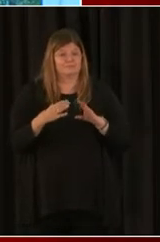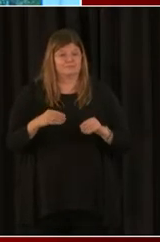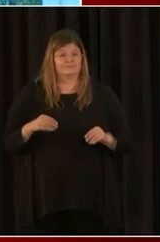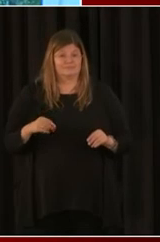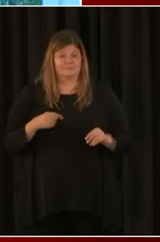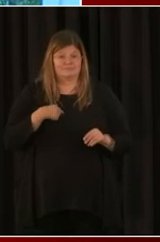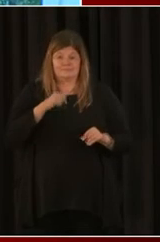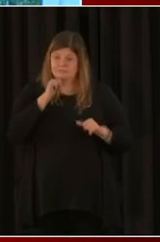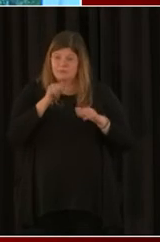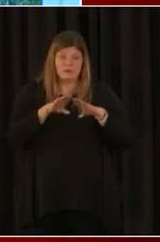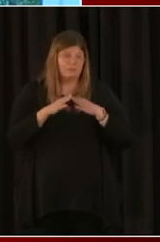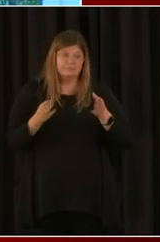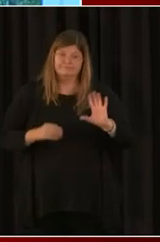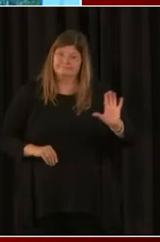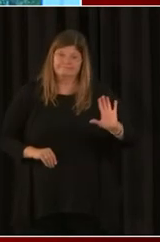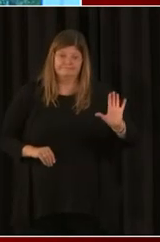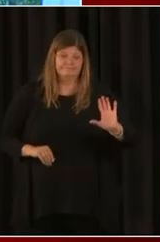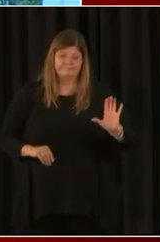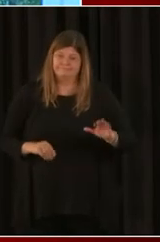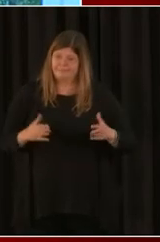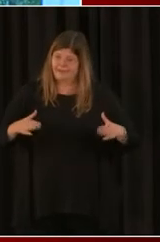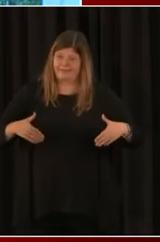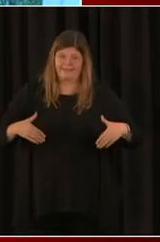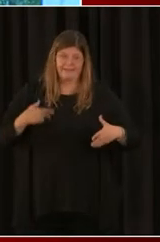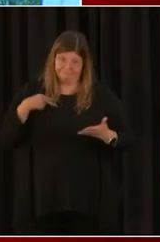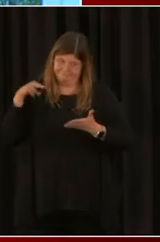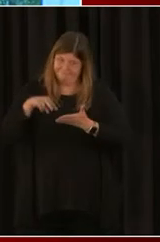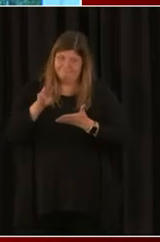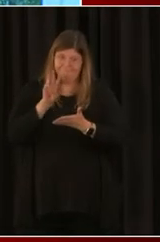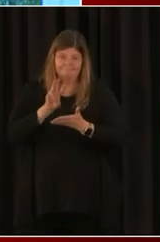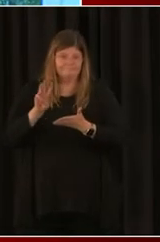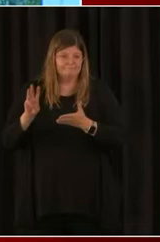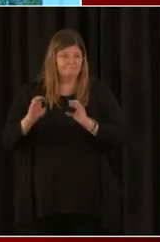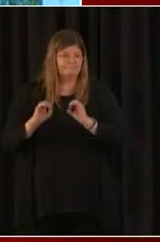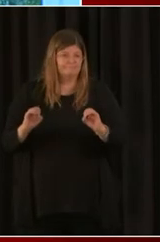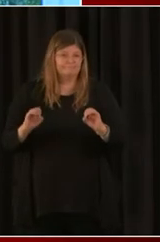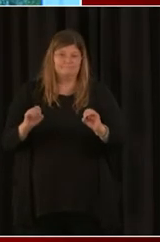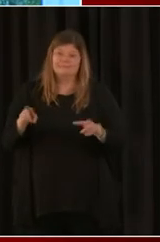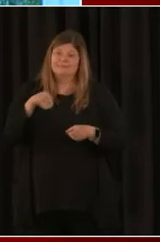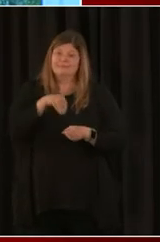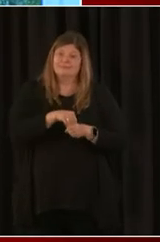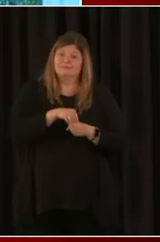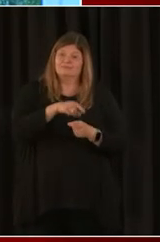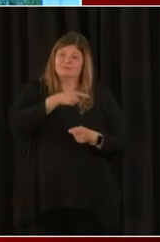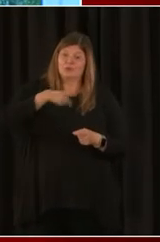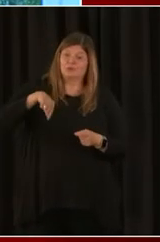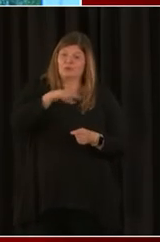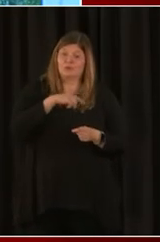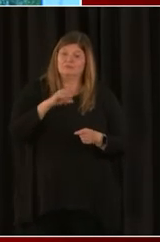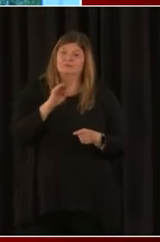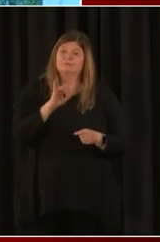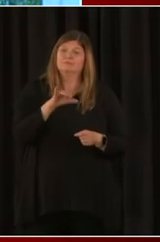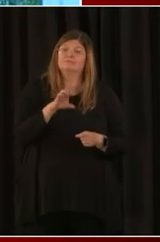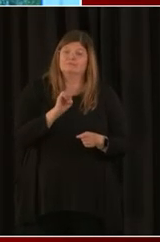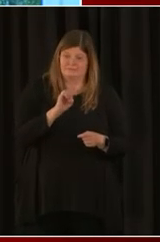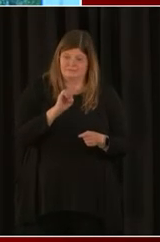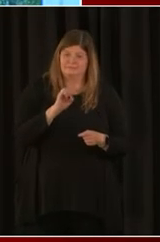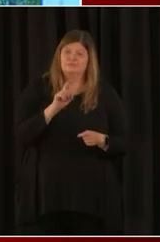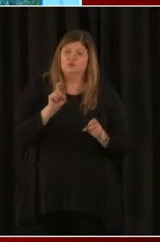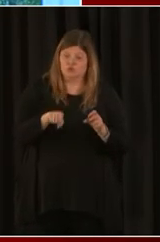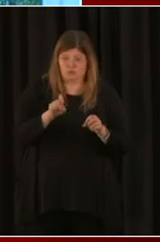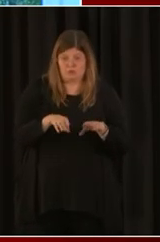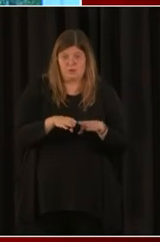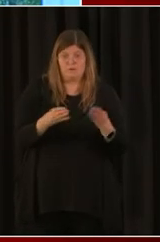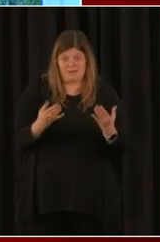that it's not open for the advance. But we were told internally that it was supposed to be open for the advance.